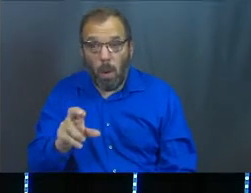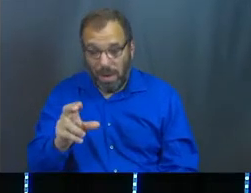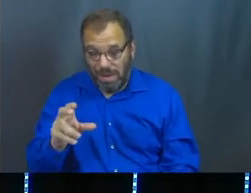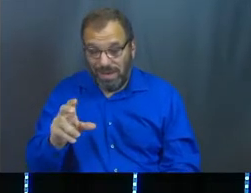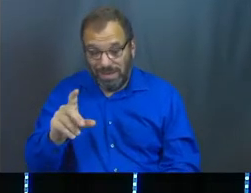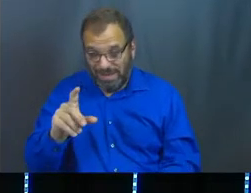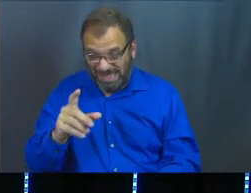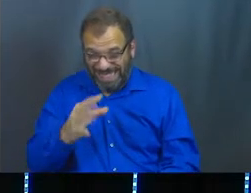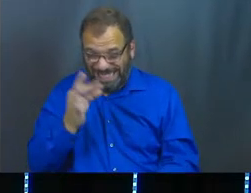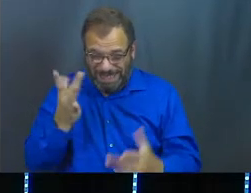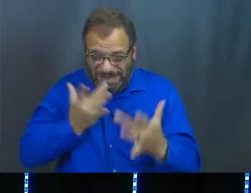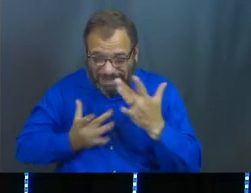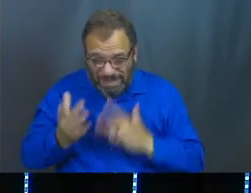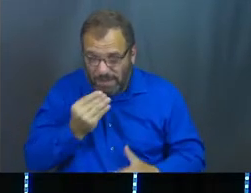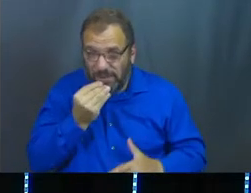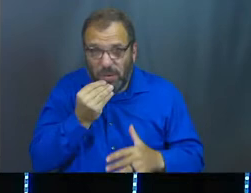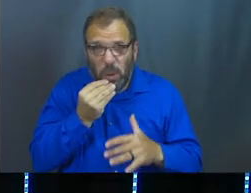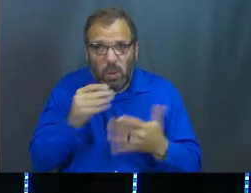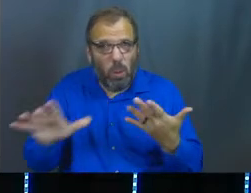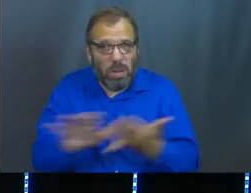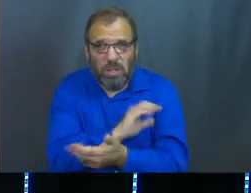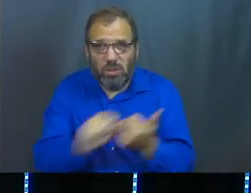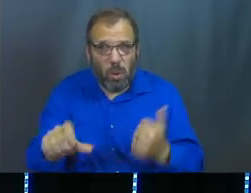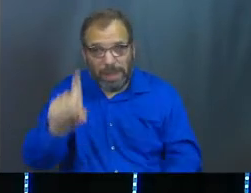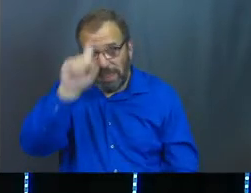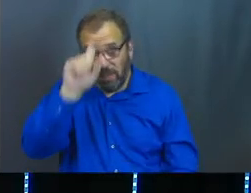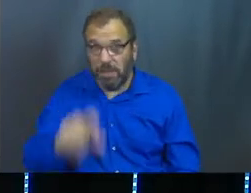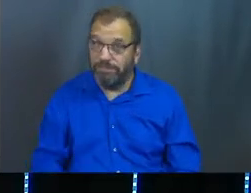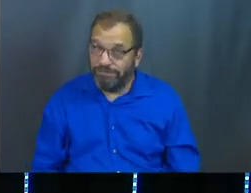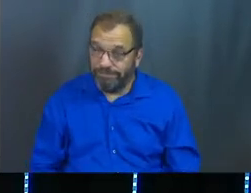famine will destroy the land. What an amazing plan he's got.